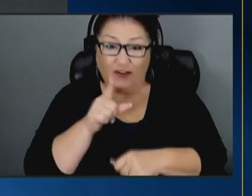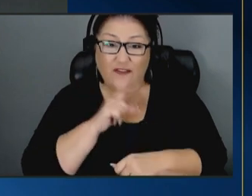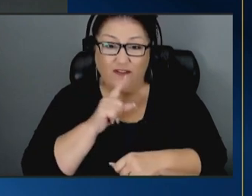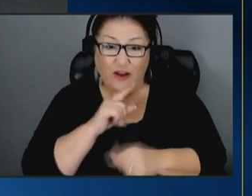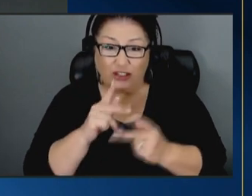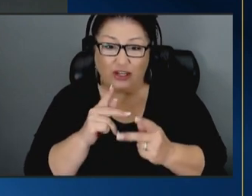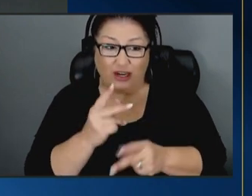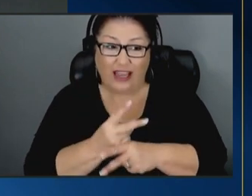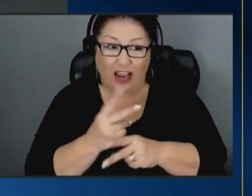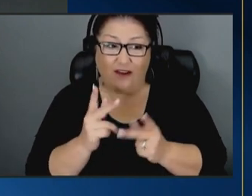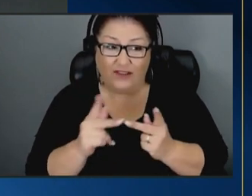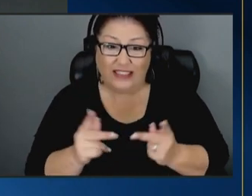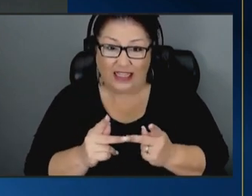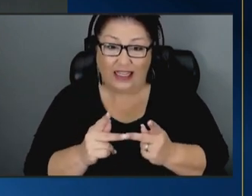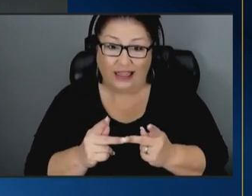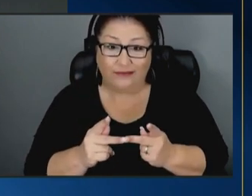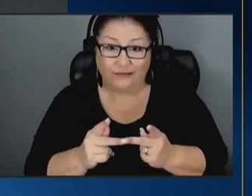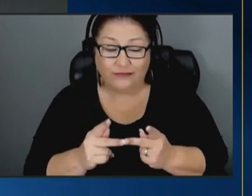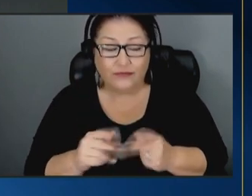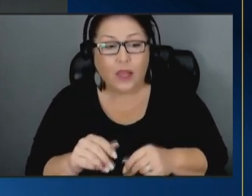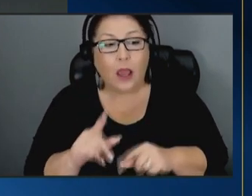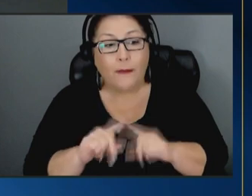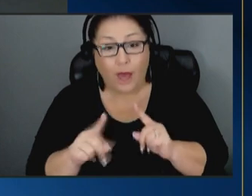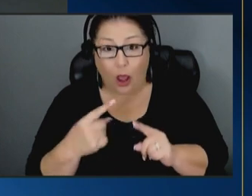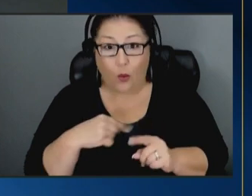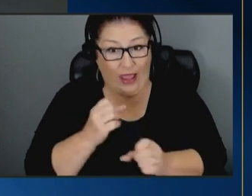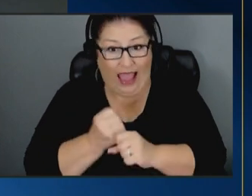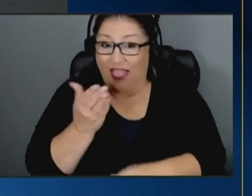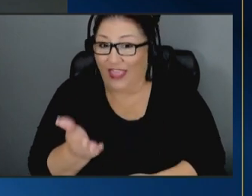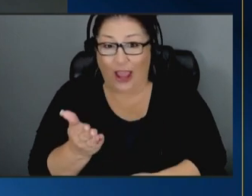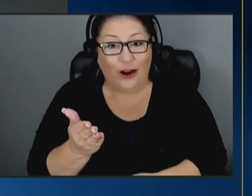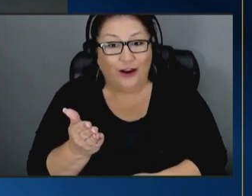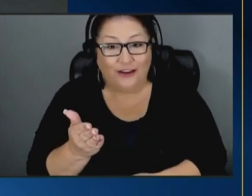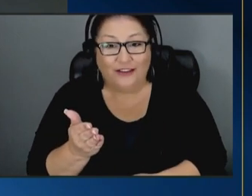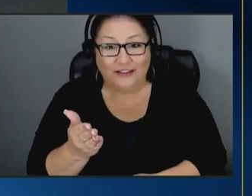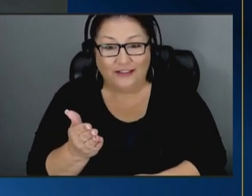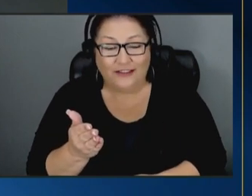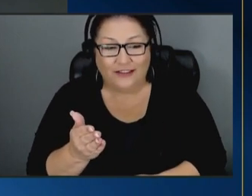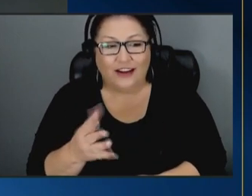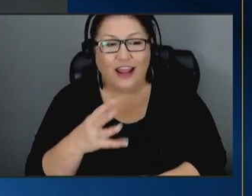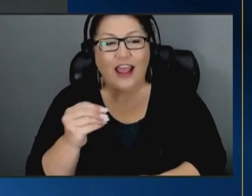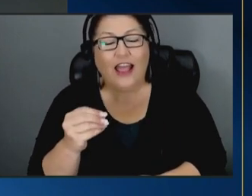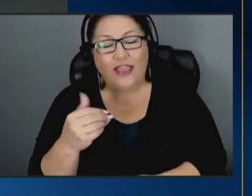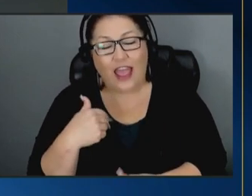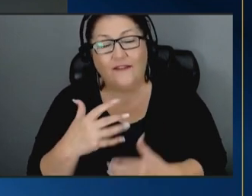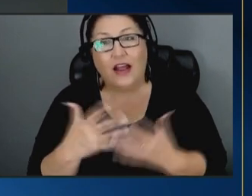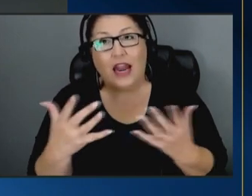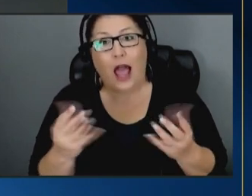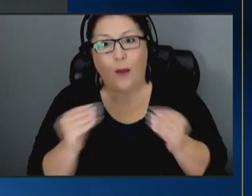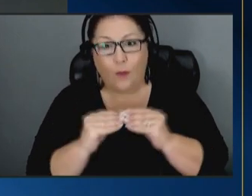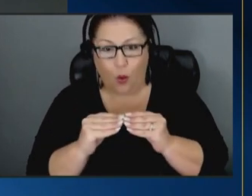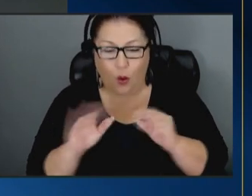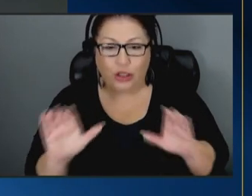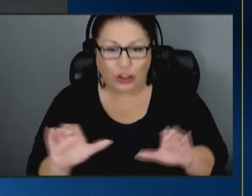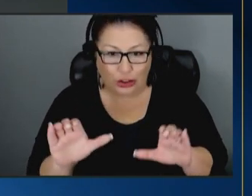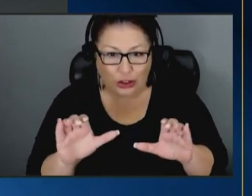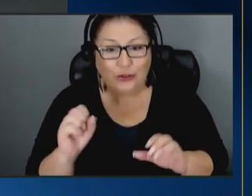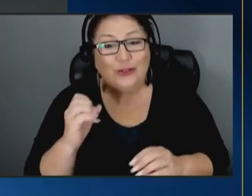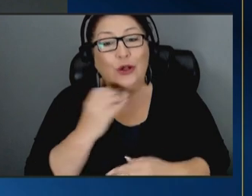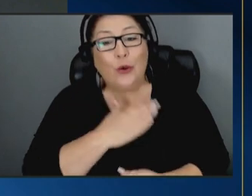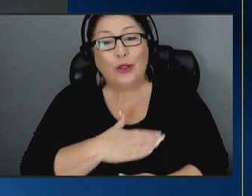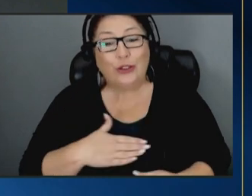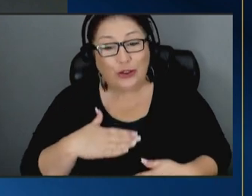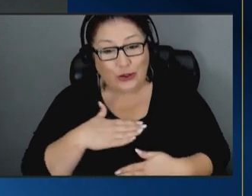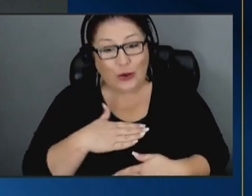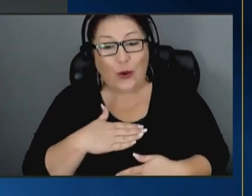you know particularly strong but we got there we got there and there's a lot more to do and so enjoy this